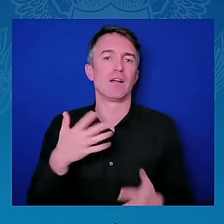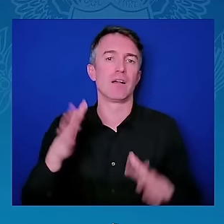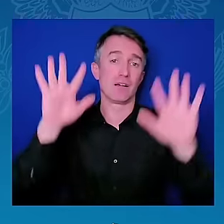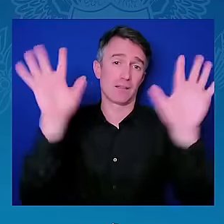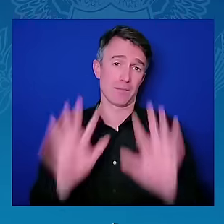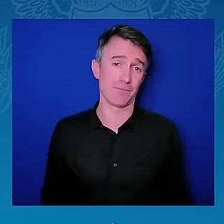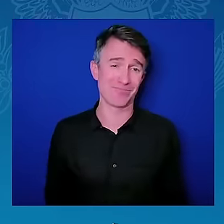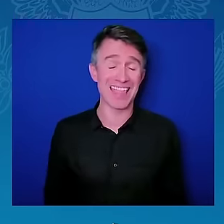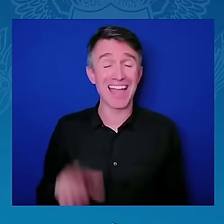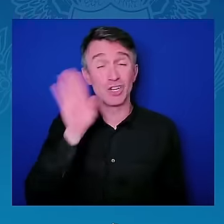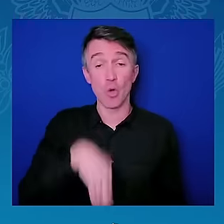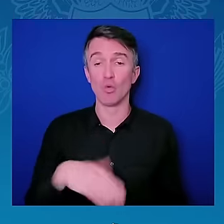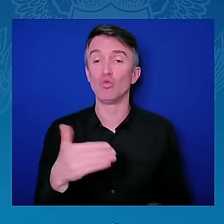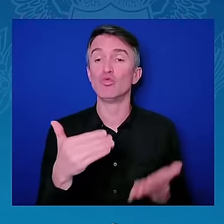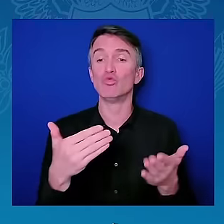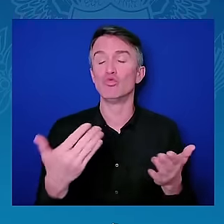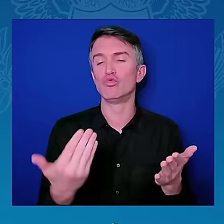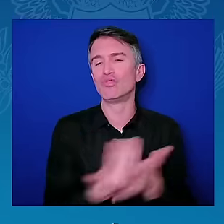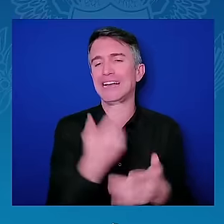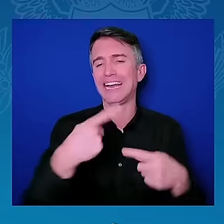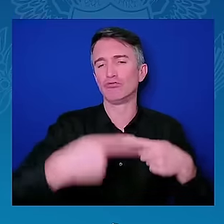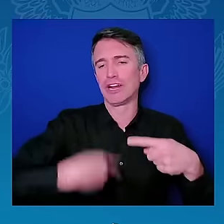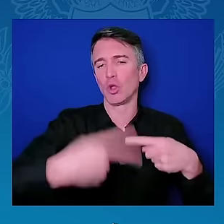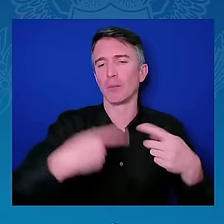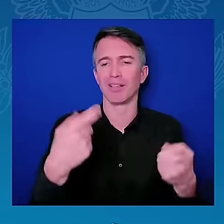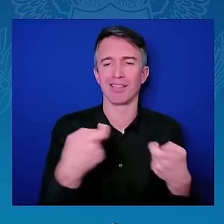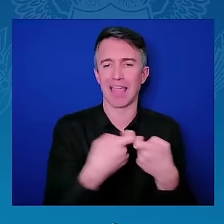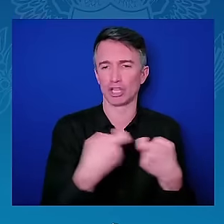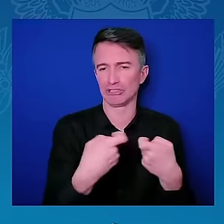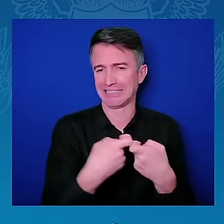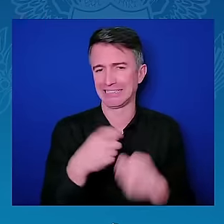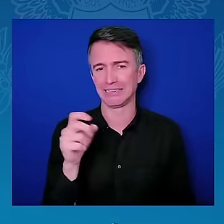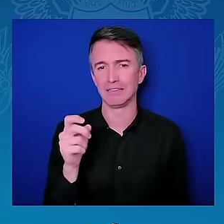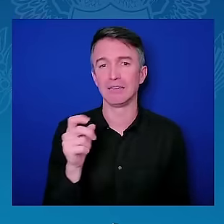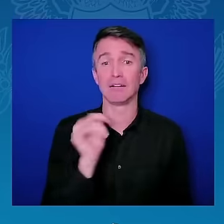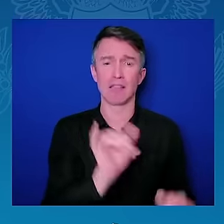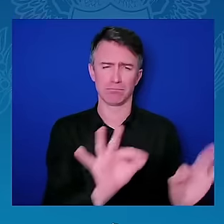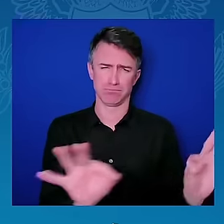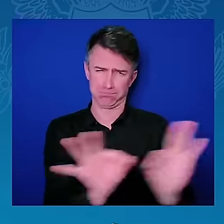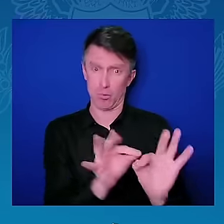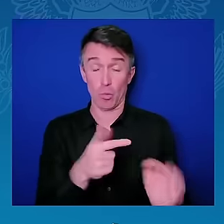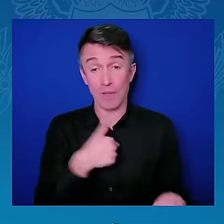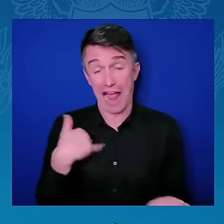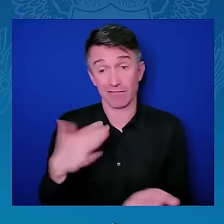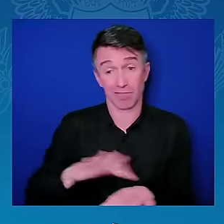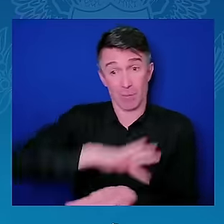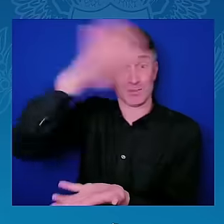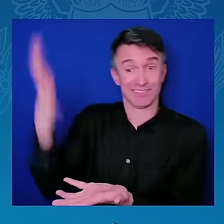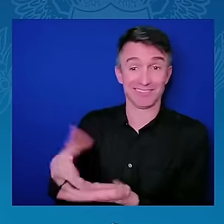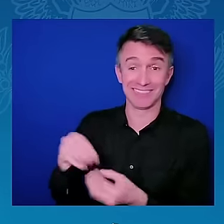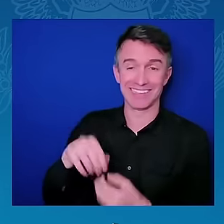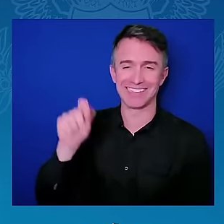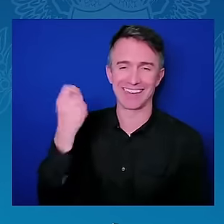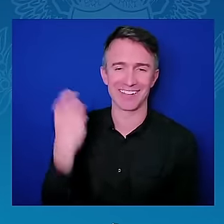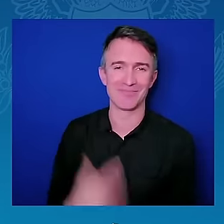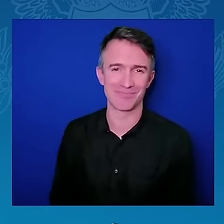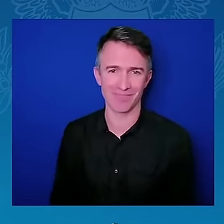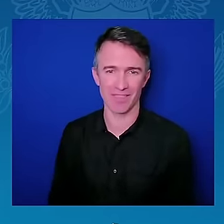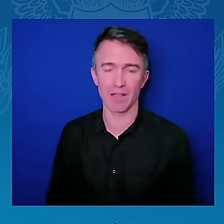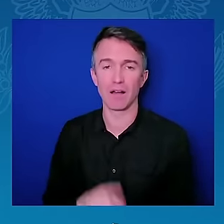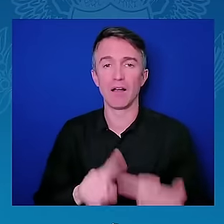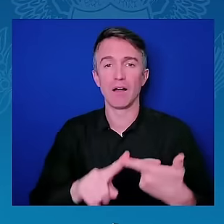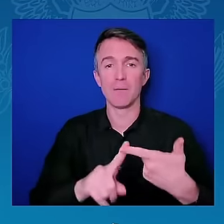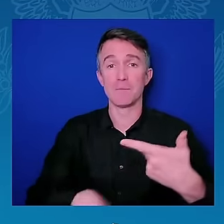population. We have 60% of the world's arable land, which we can use smart agriculture. We have the natural